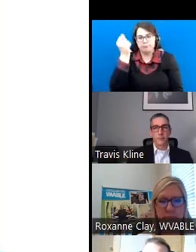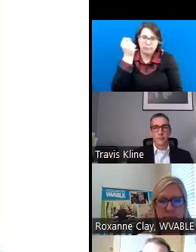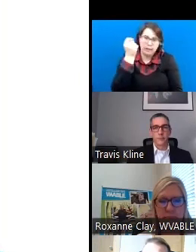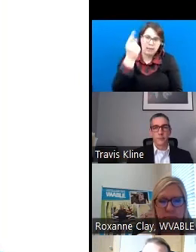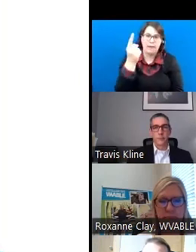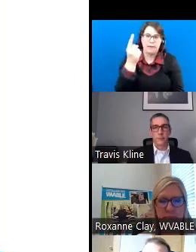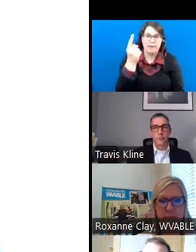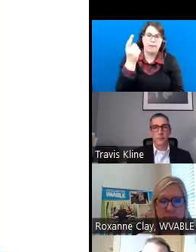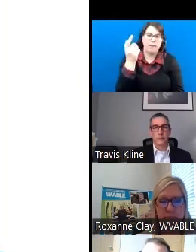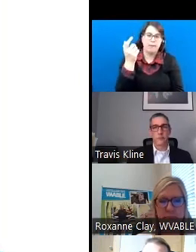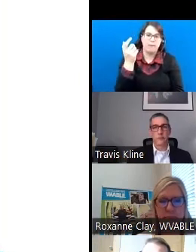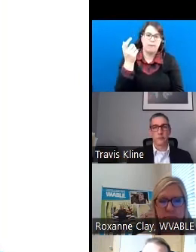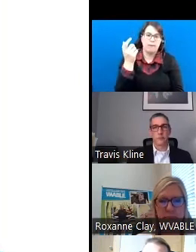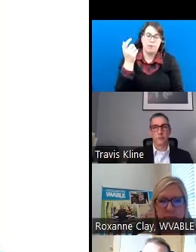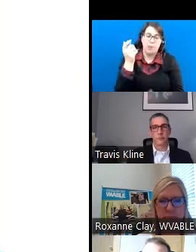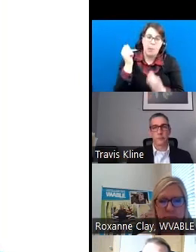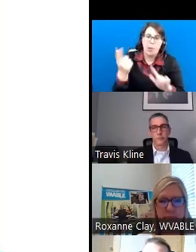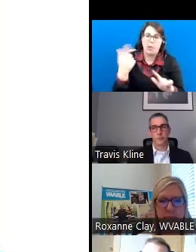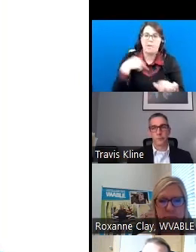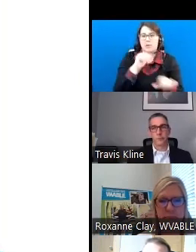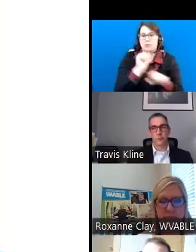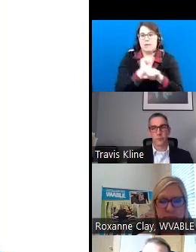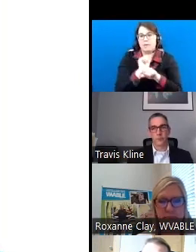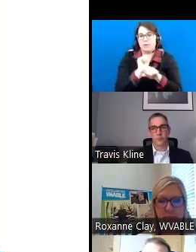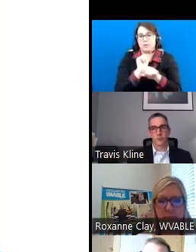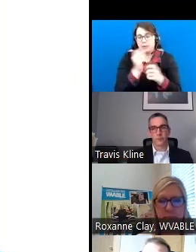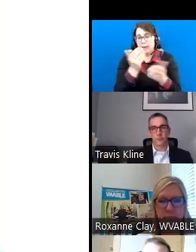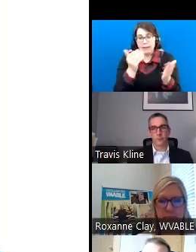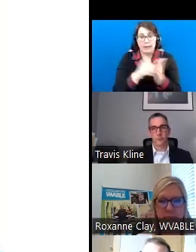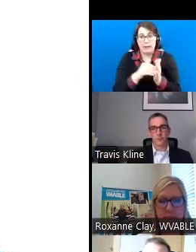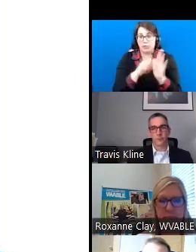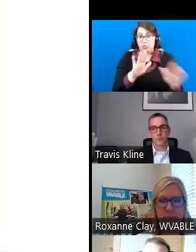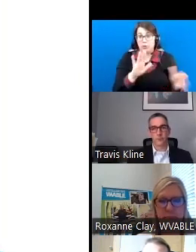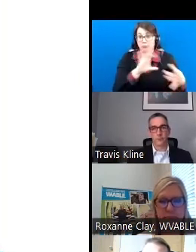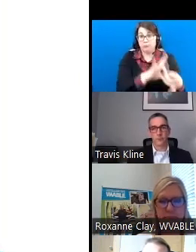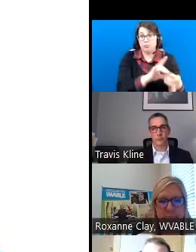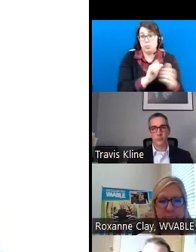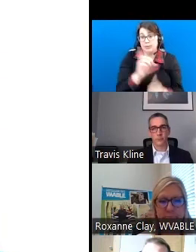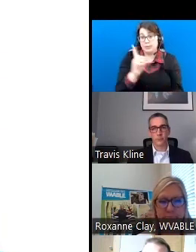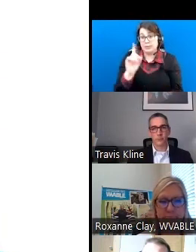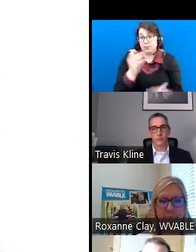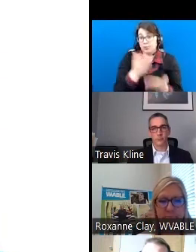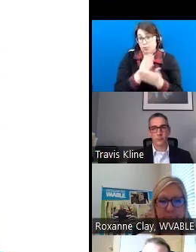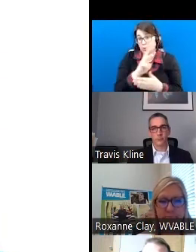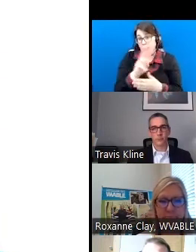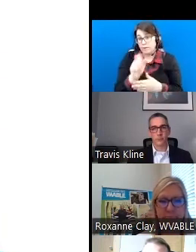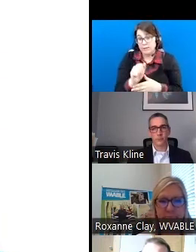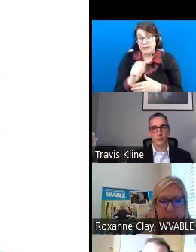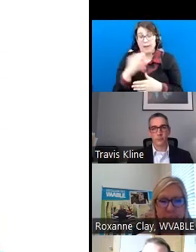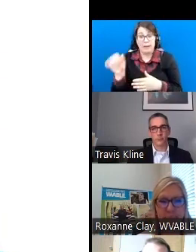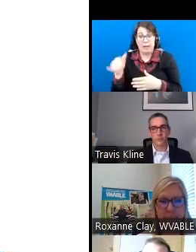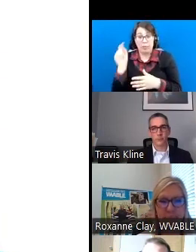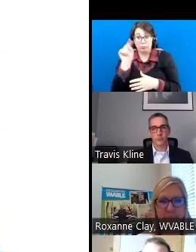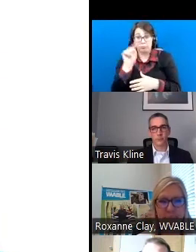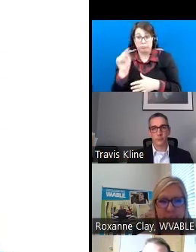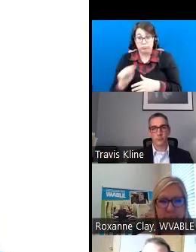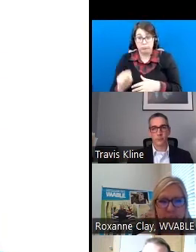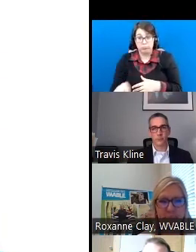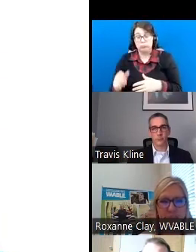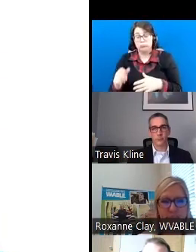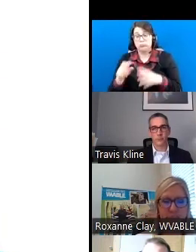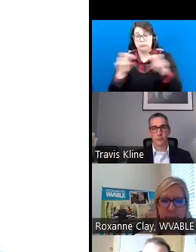again, it's great to be with the Disability Rights West Virginia, besides the other panelists, because